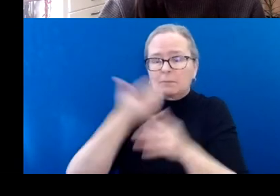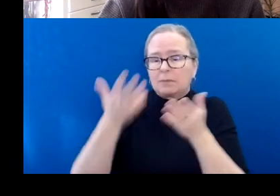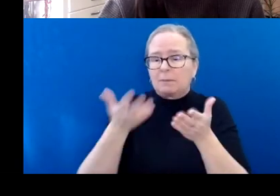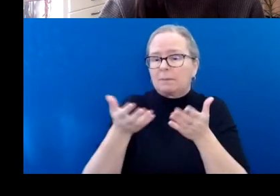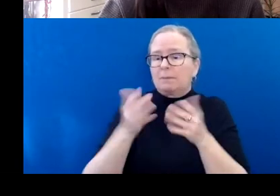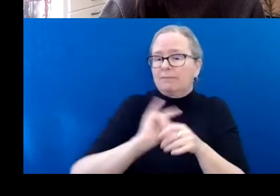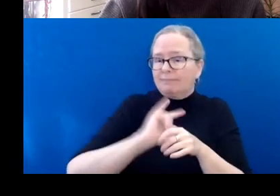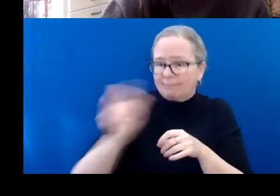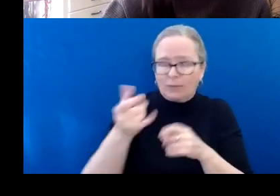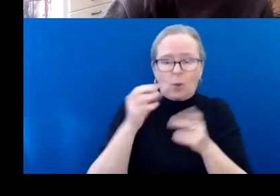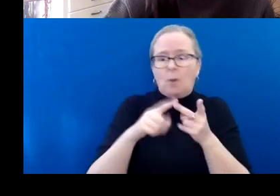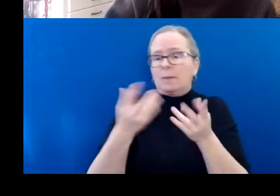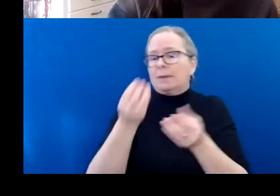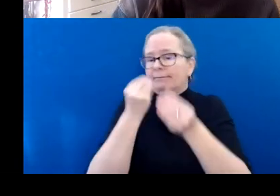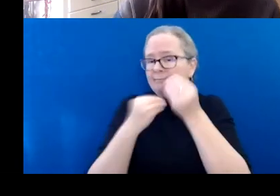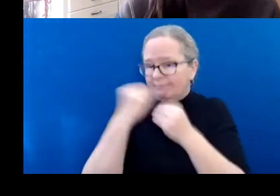people are in the group.